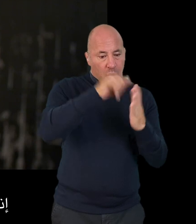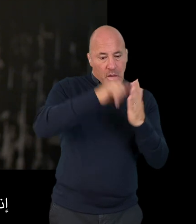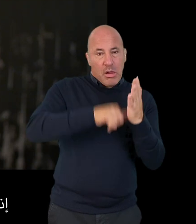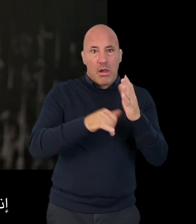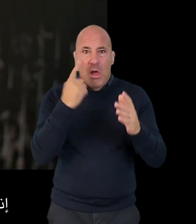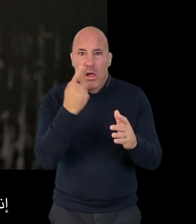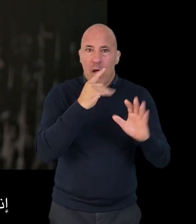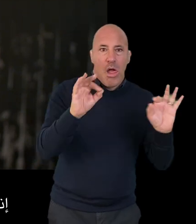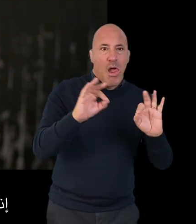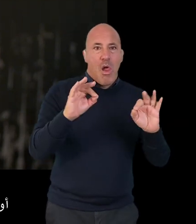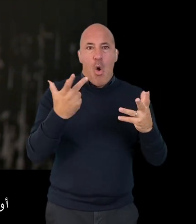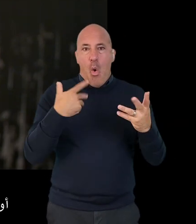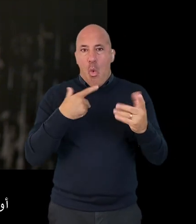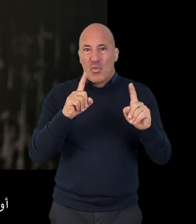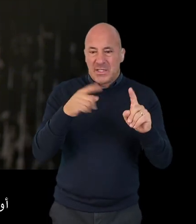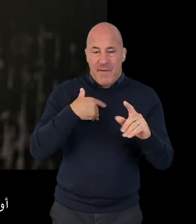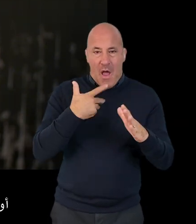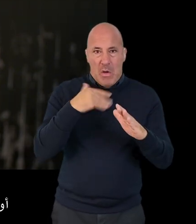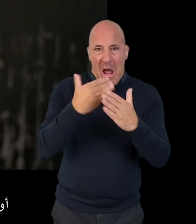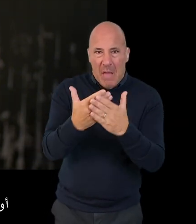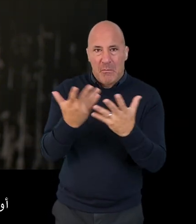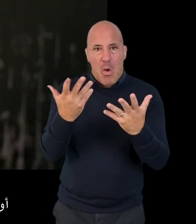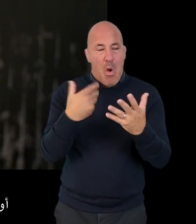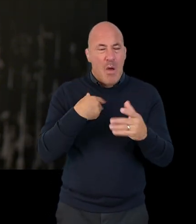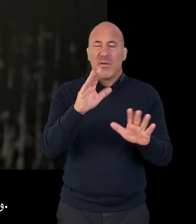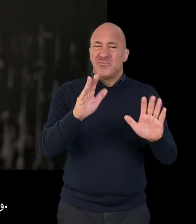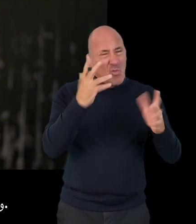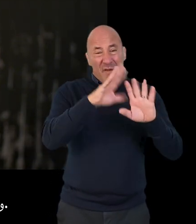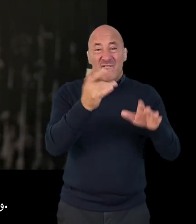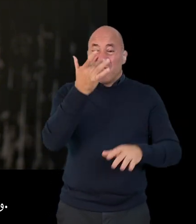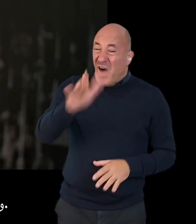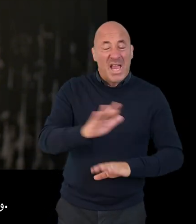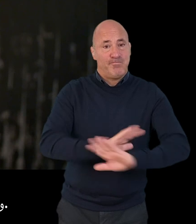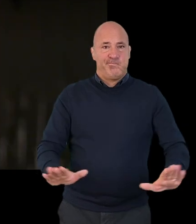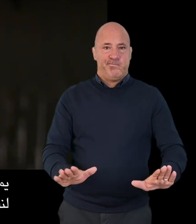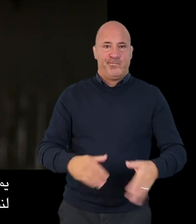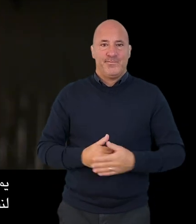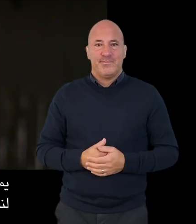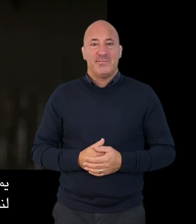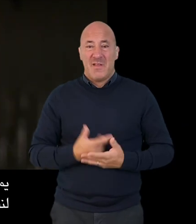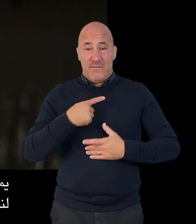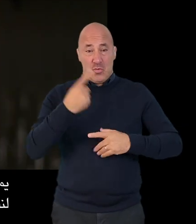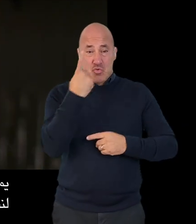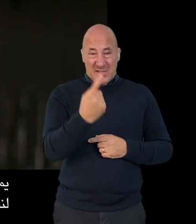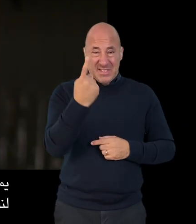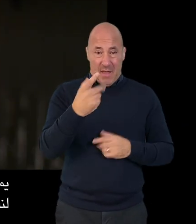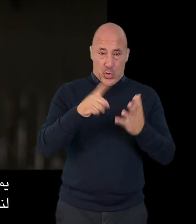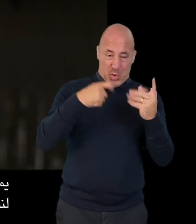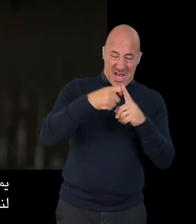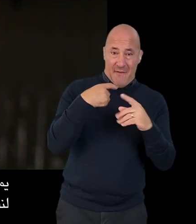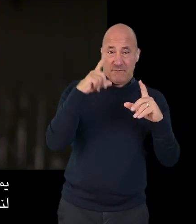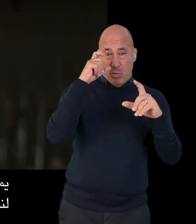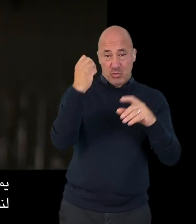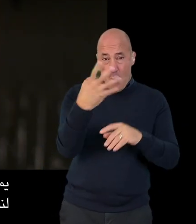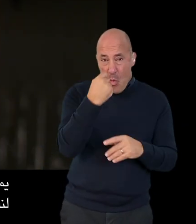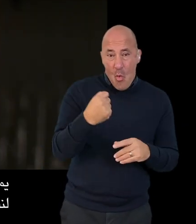if you don't have any documentary evidence or any type of evidence in support of your claim and never fake any evidence. You can submit photographs of